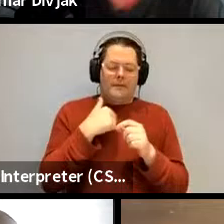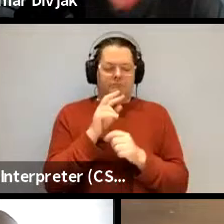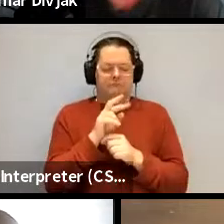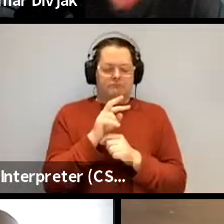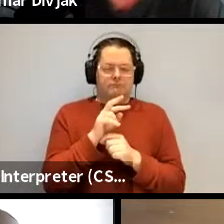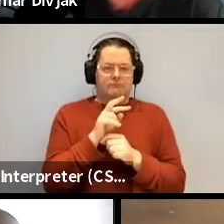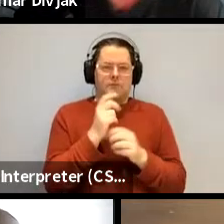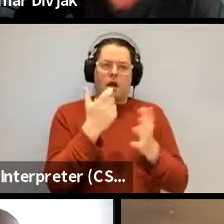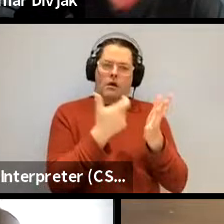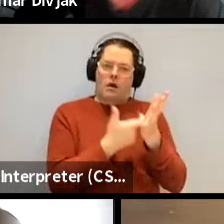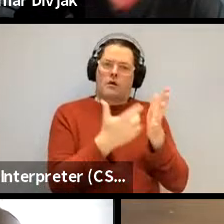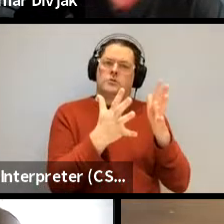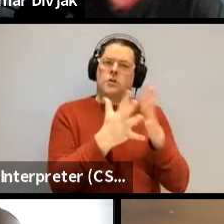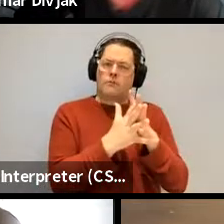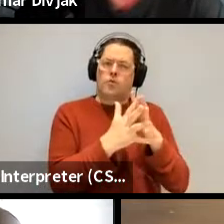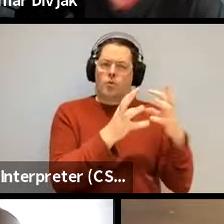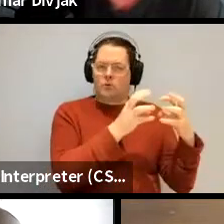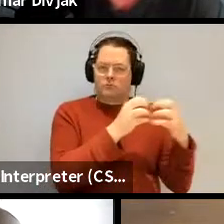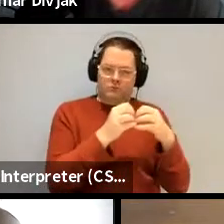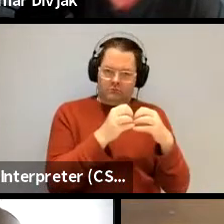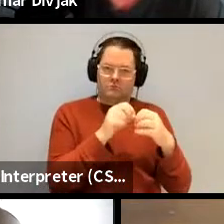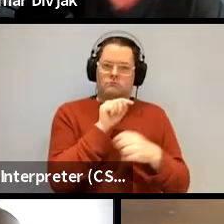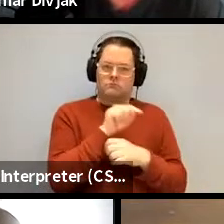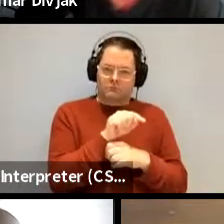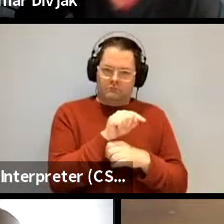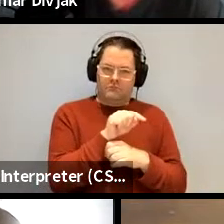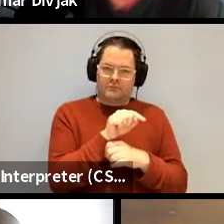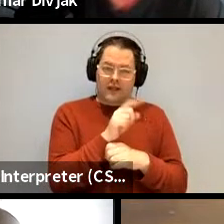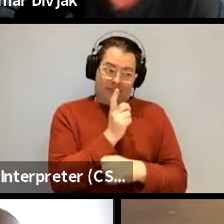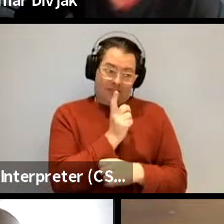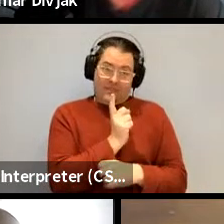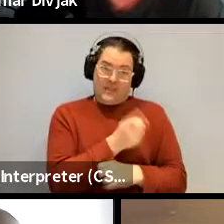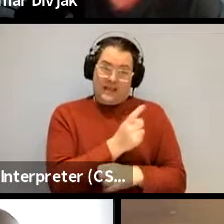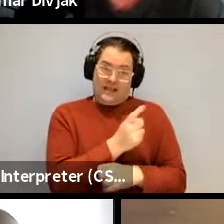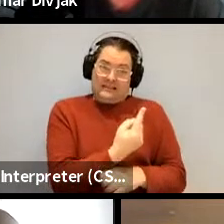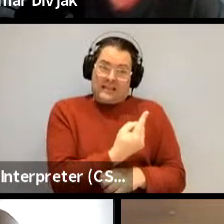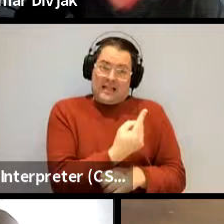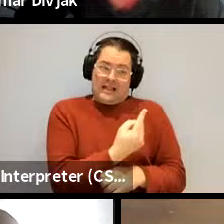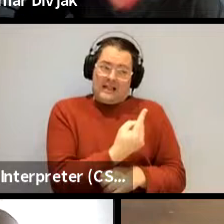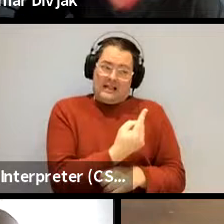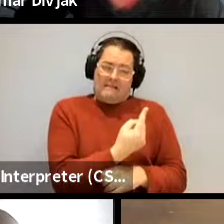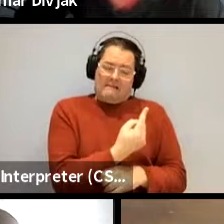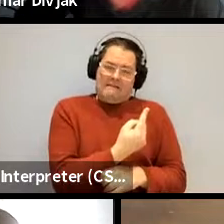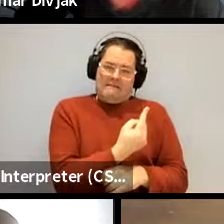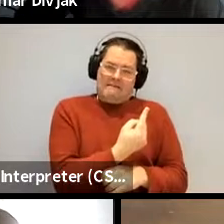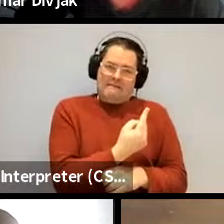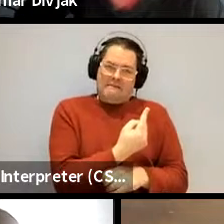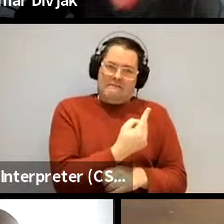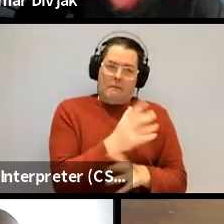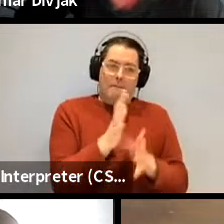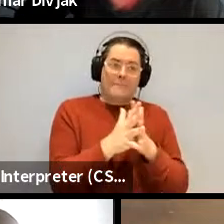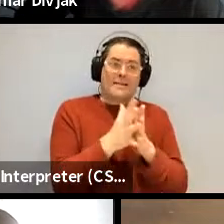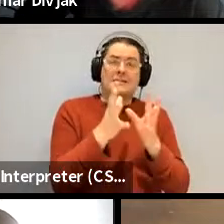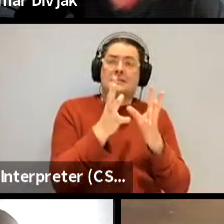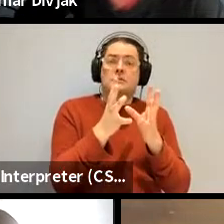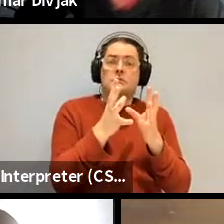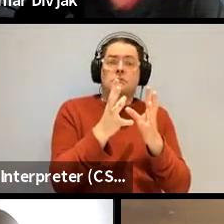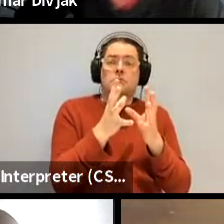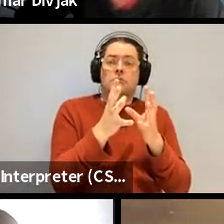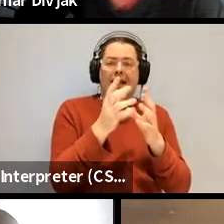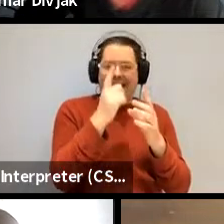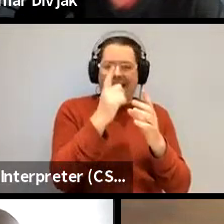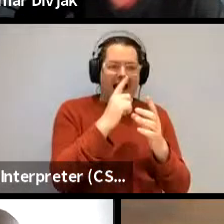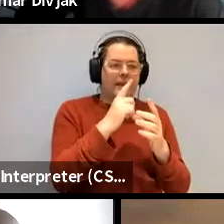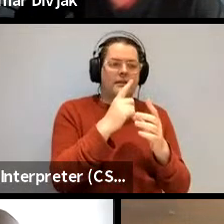you're using risk color regner there and is that how does that uh falsify some other ways of thinking about